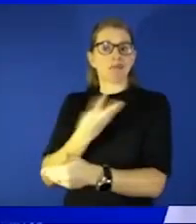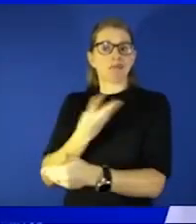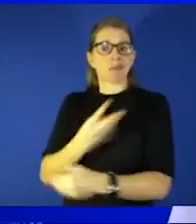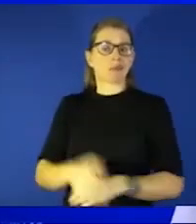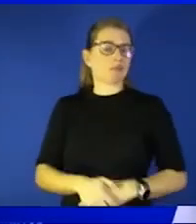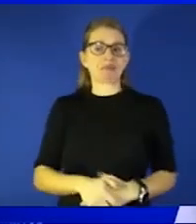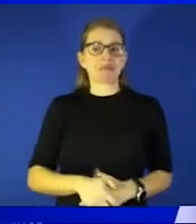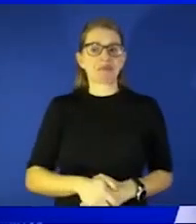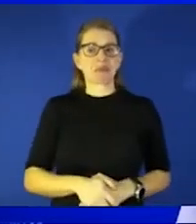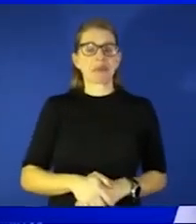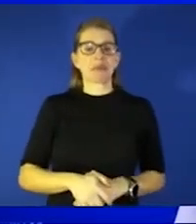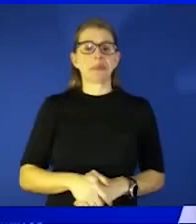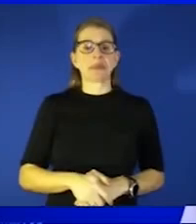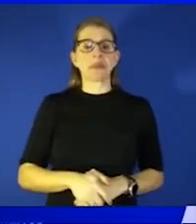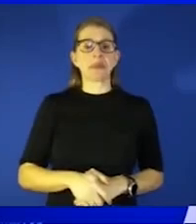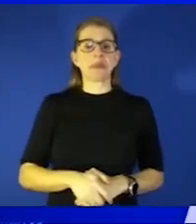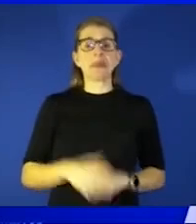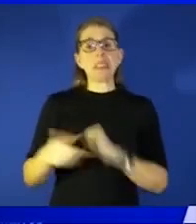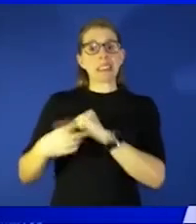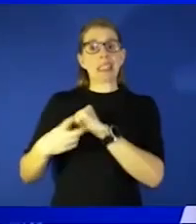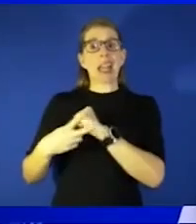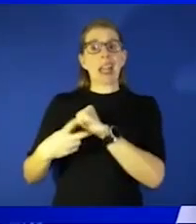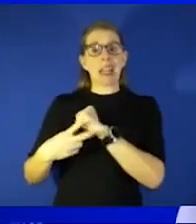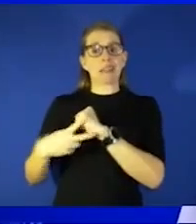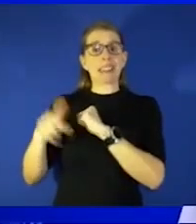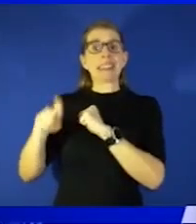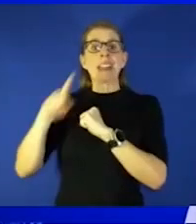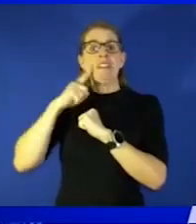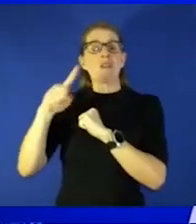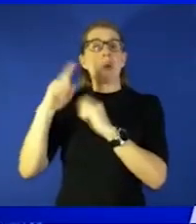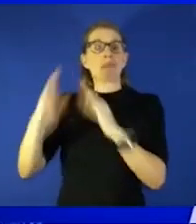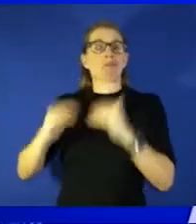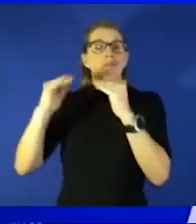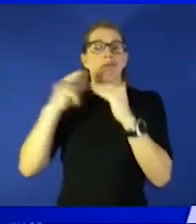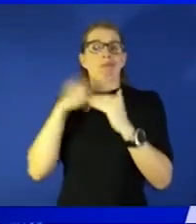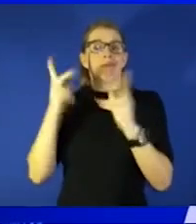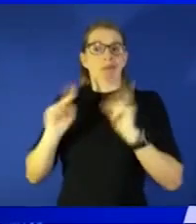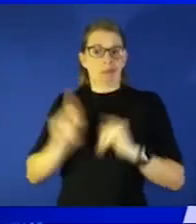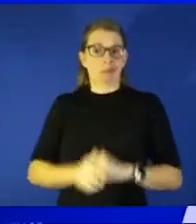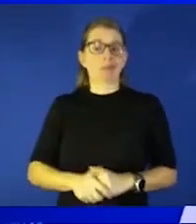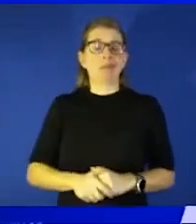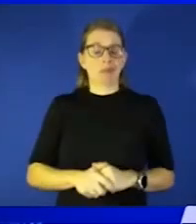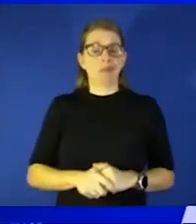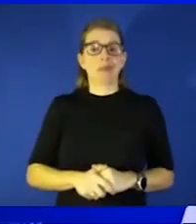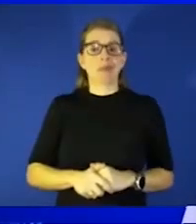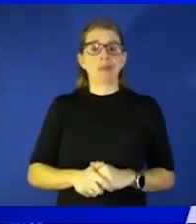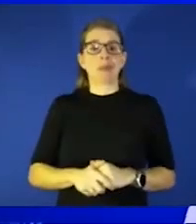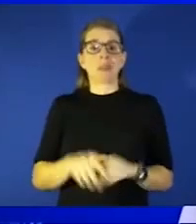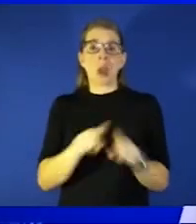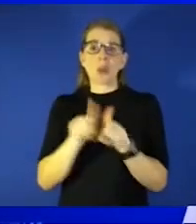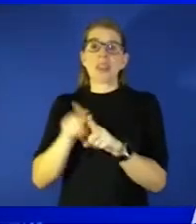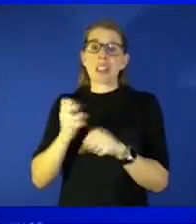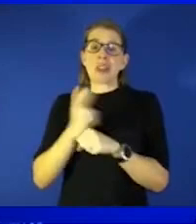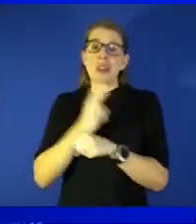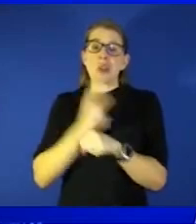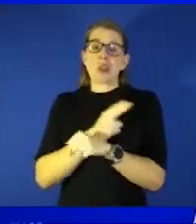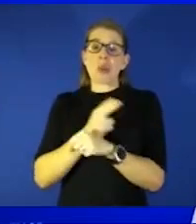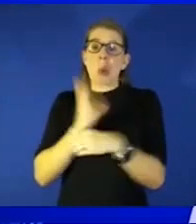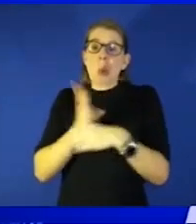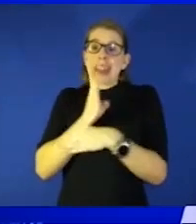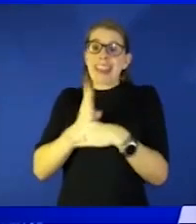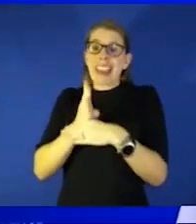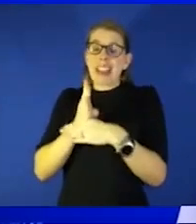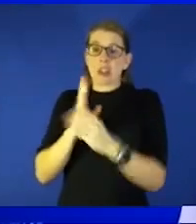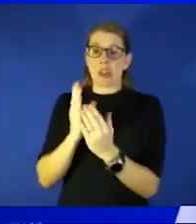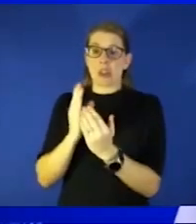so we do need to save it uh for those highest risks for going to the hospital but we also have to use it within the restrictions of that emergency use